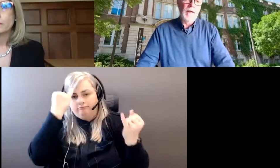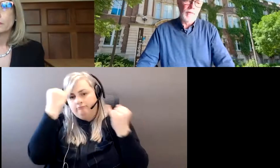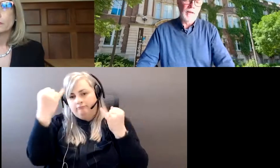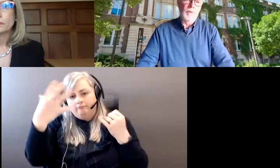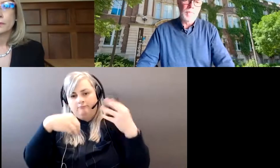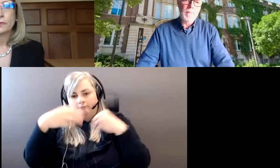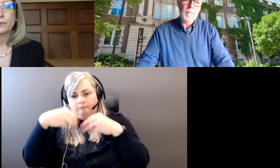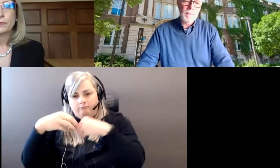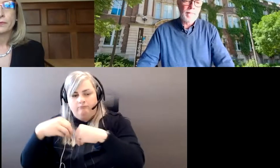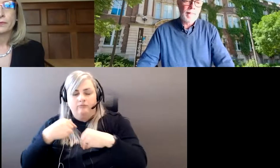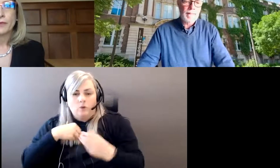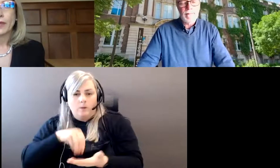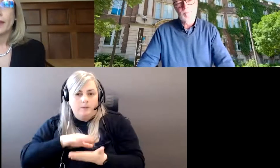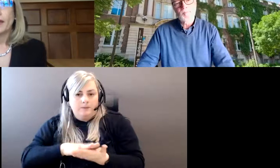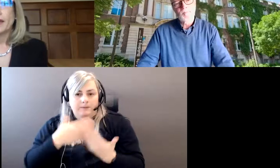that. Thank you.